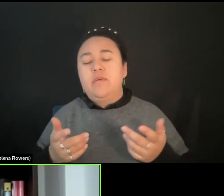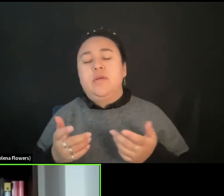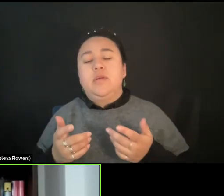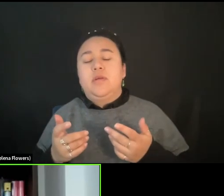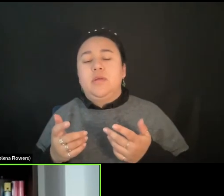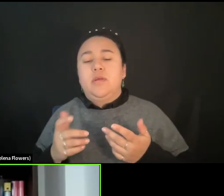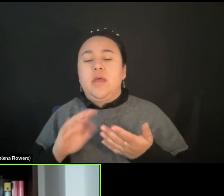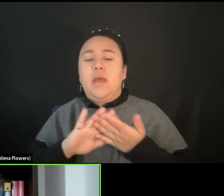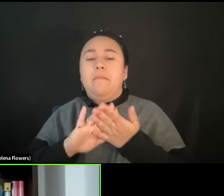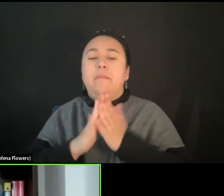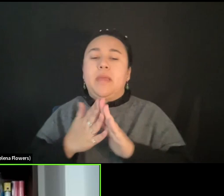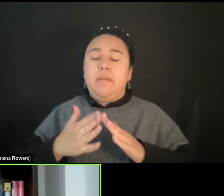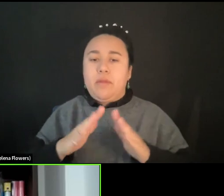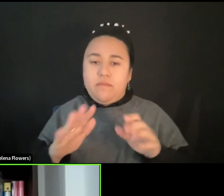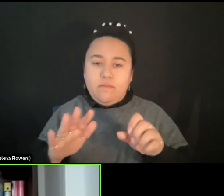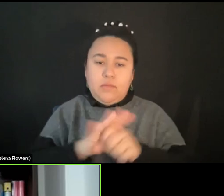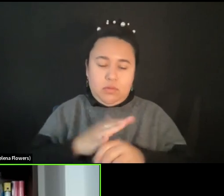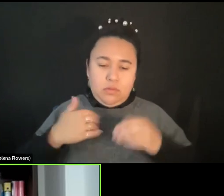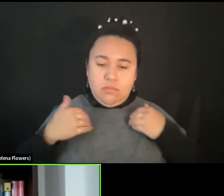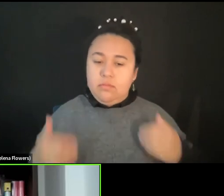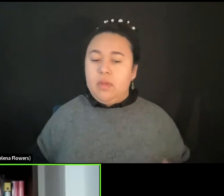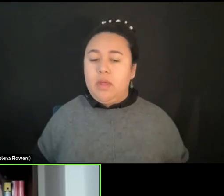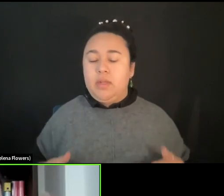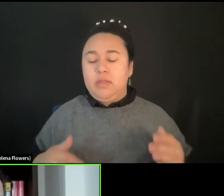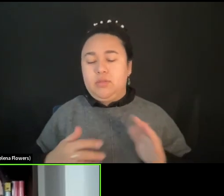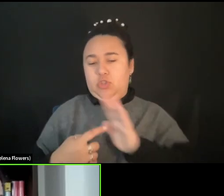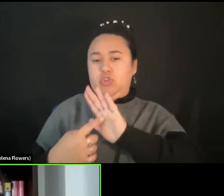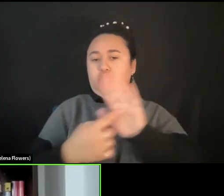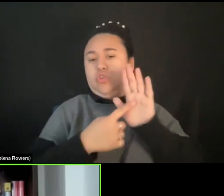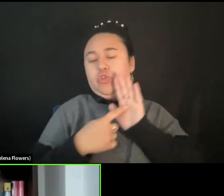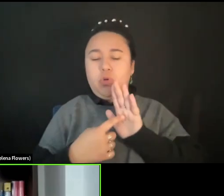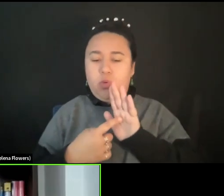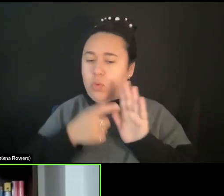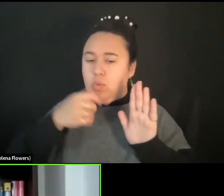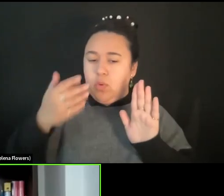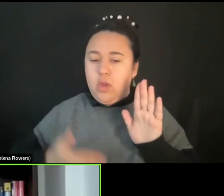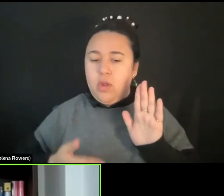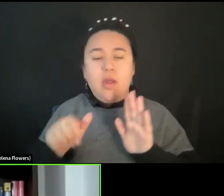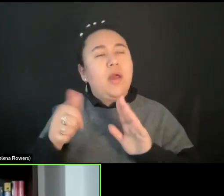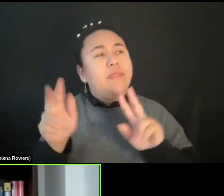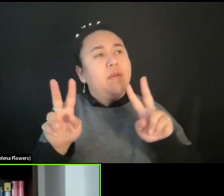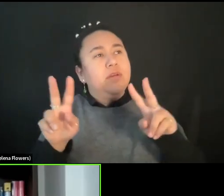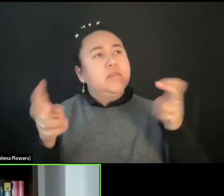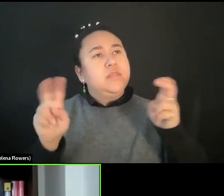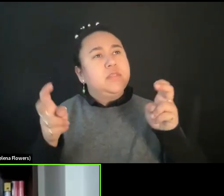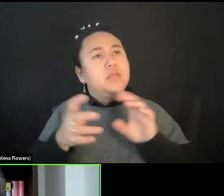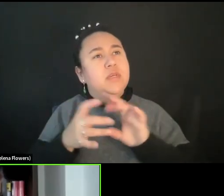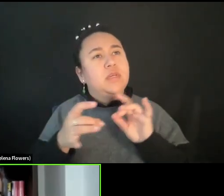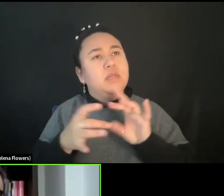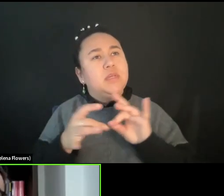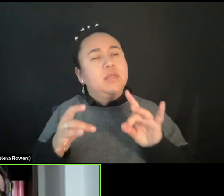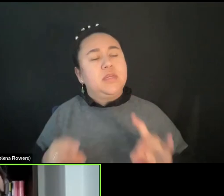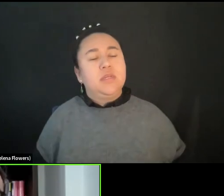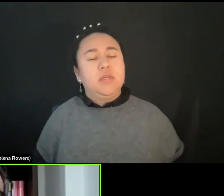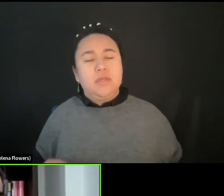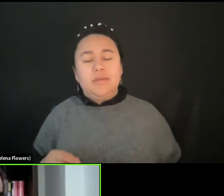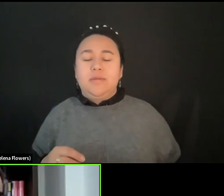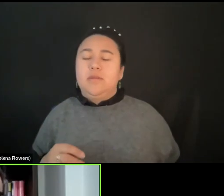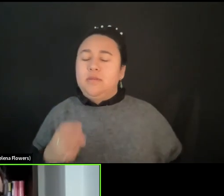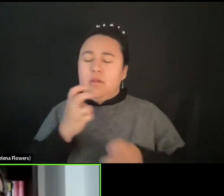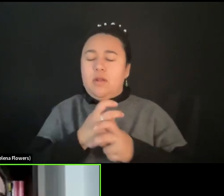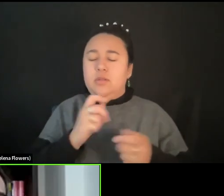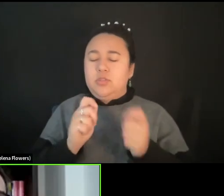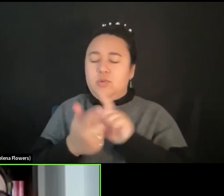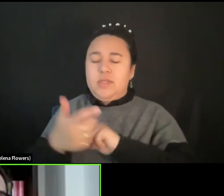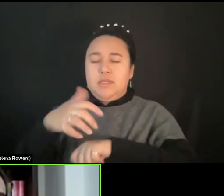find amazing, which I'm, it's hard for me to translate into